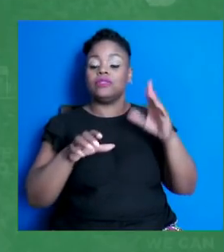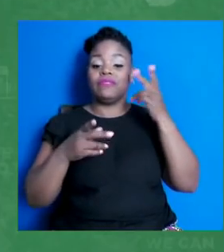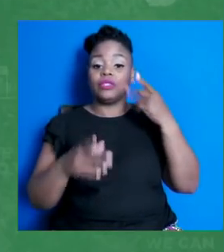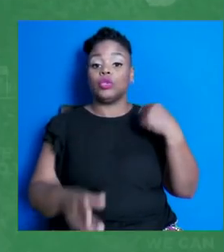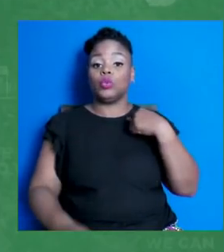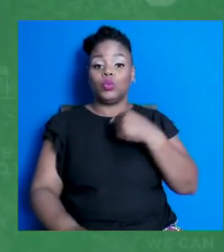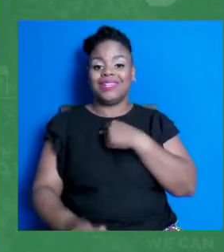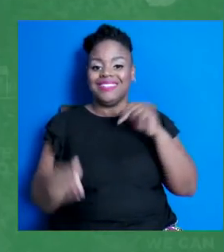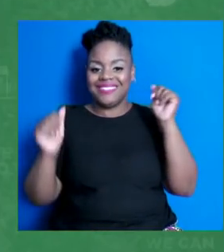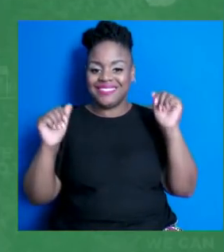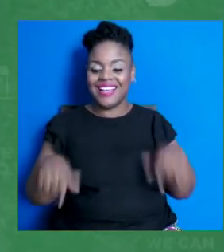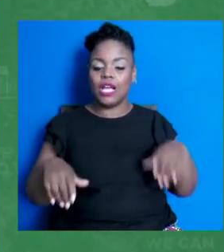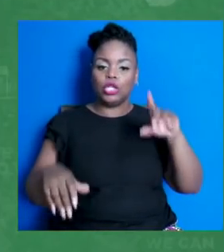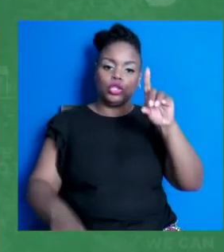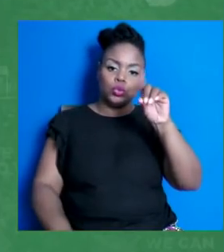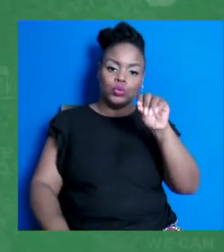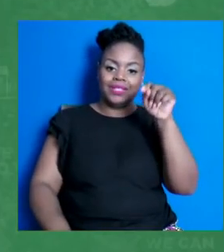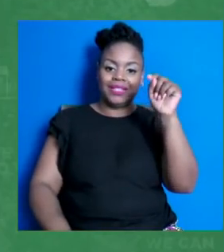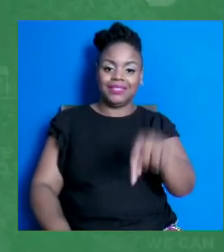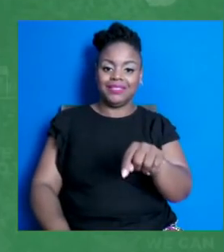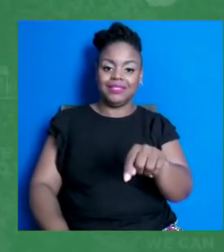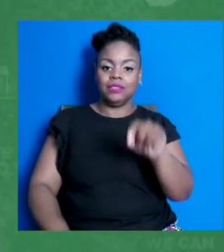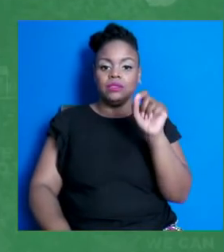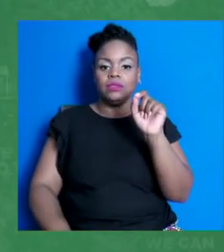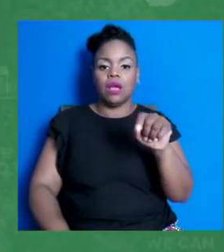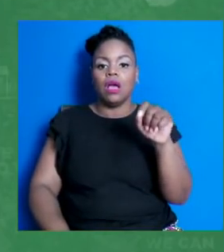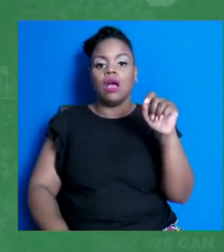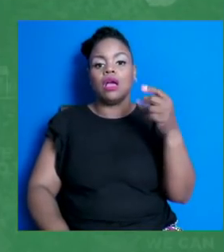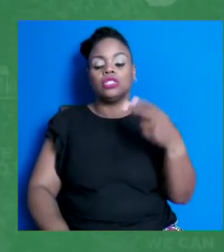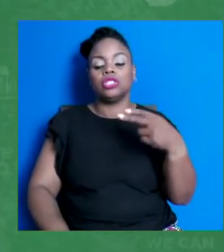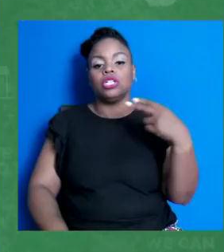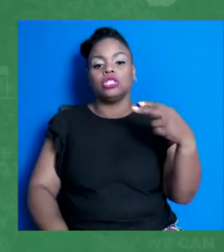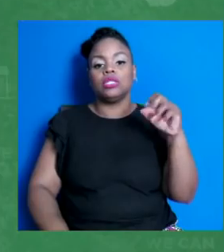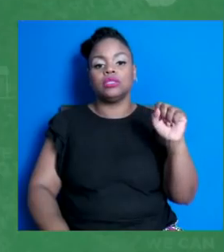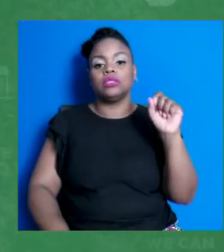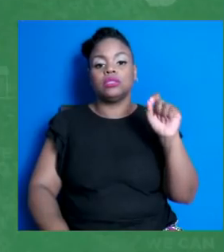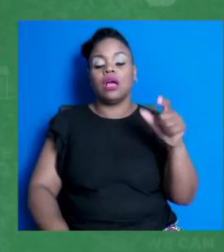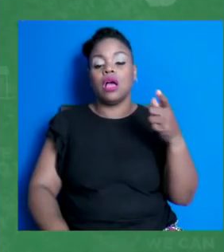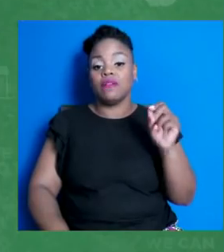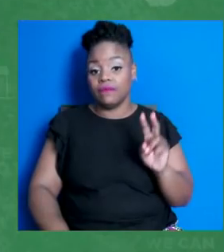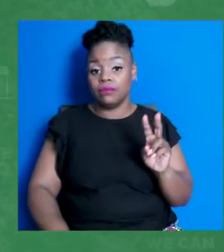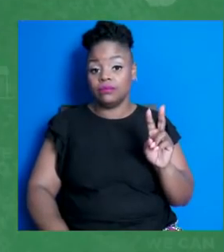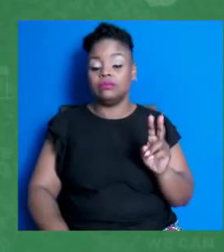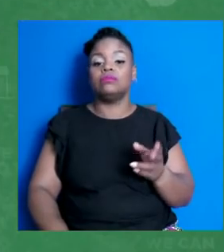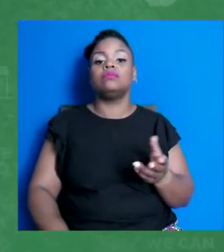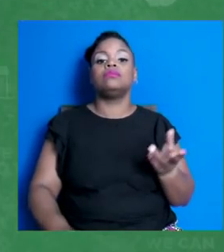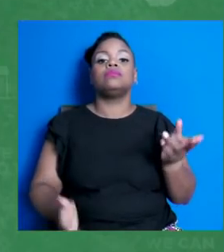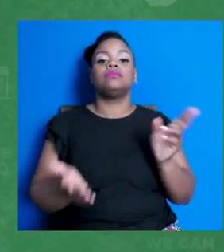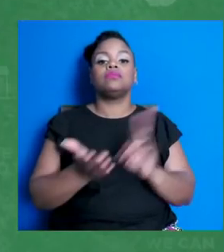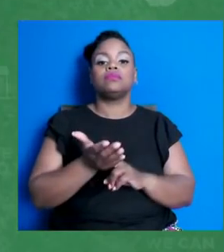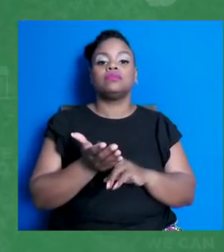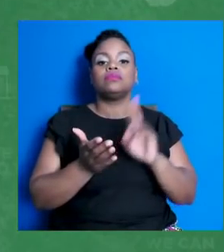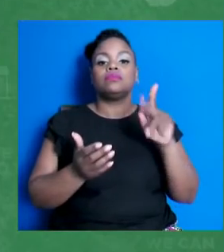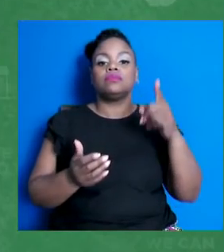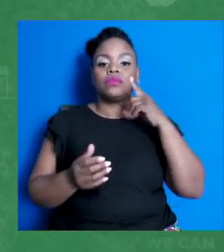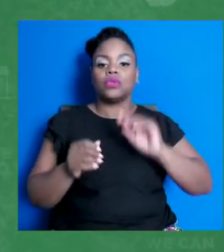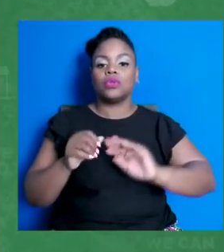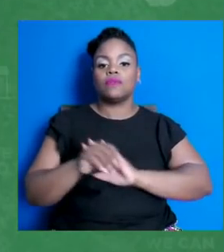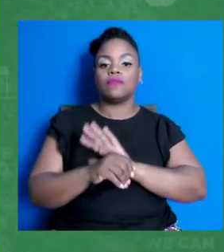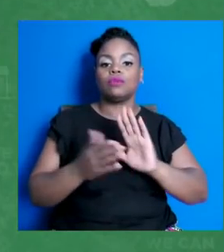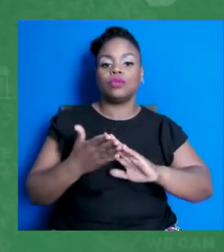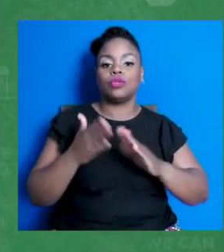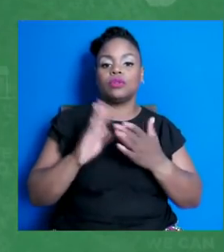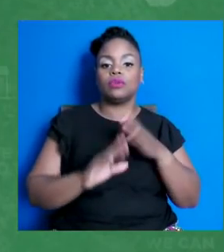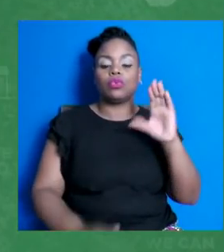.hhs.gov to sign up for the COVID community core and the COVID-19 student core